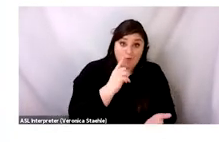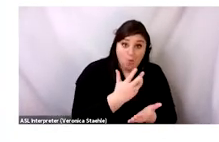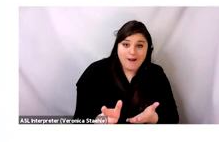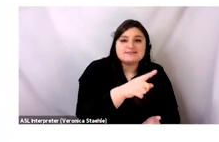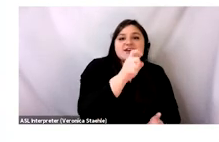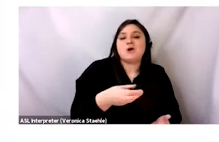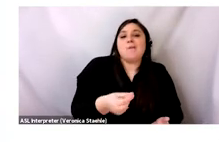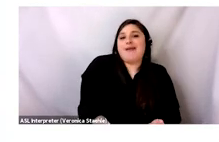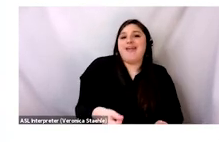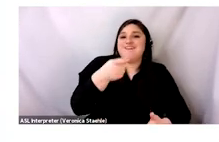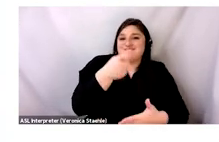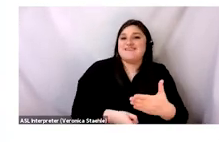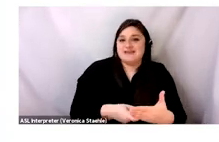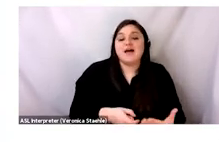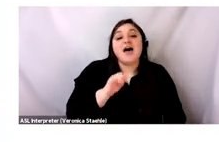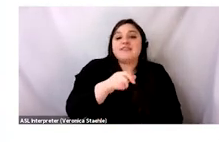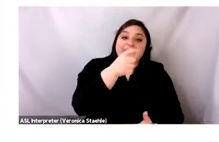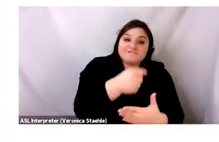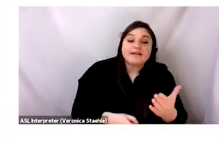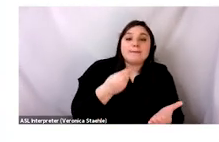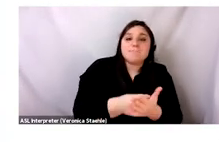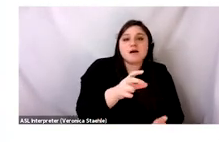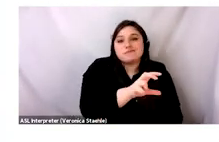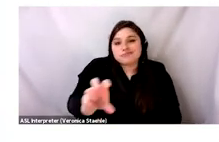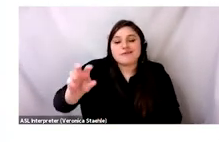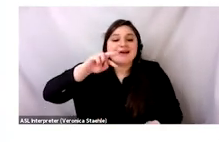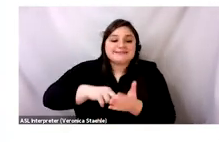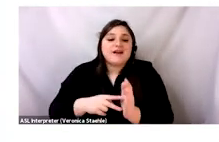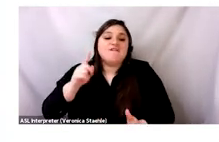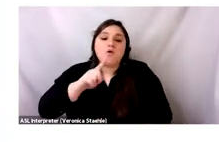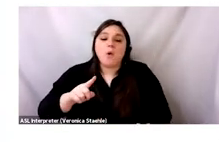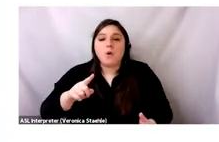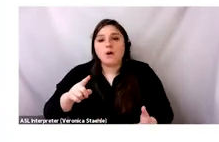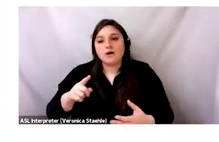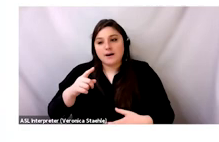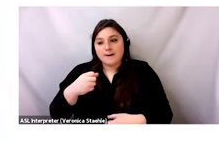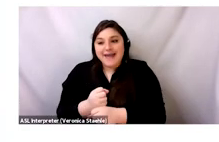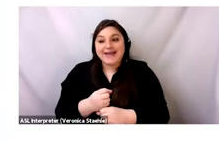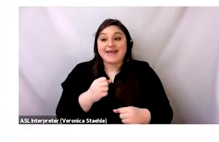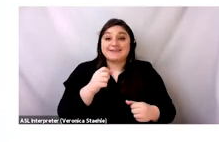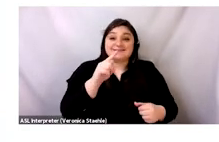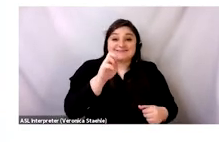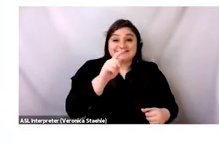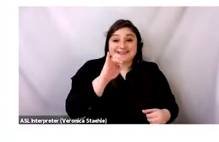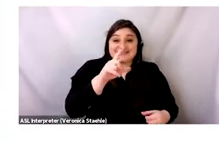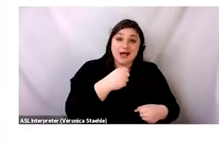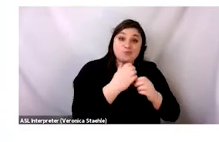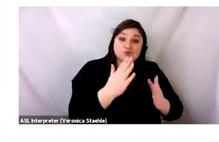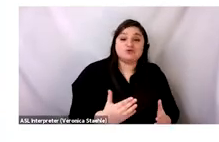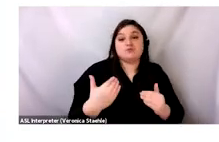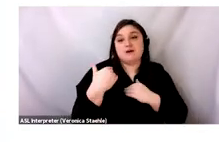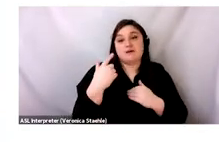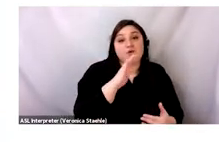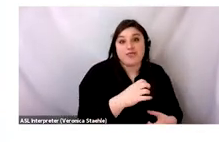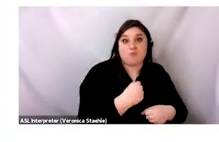per garment that they produce. This money would then be used to finance waste management. The idea being that we're holding, you know, textile